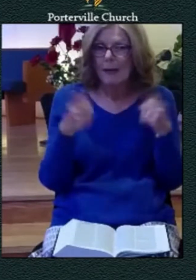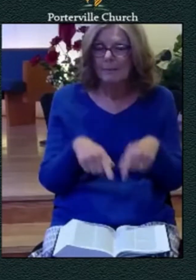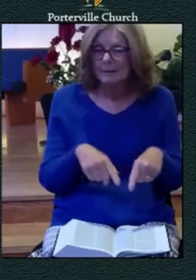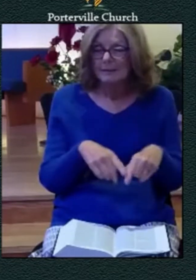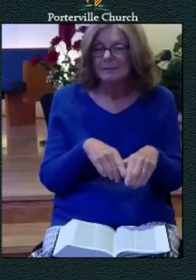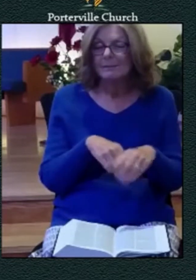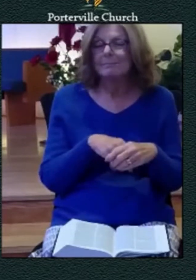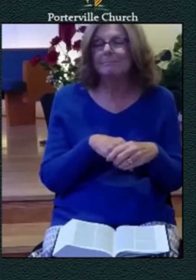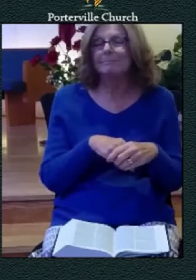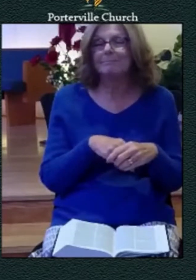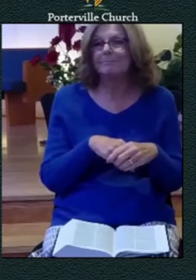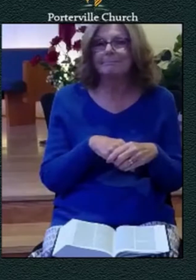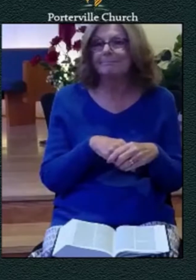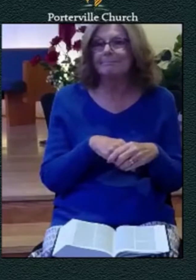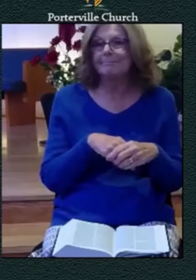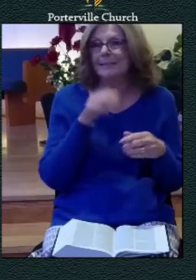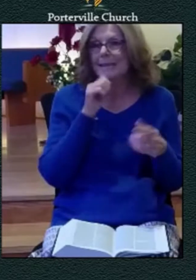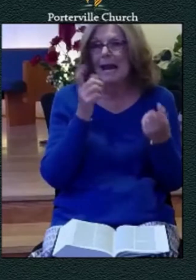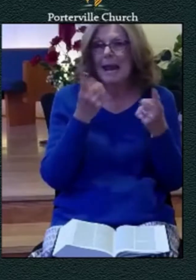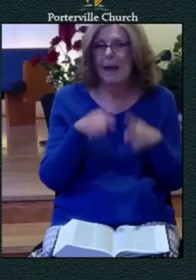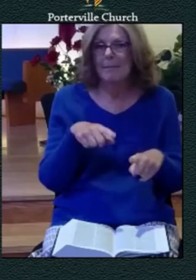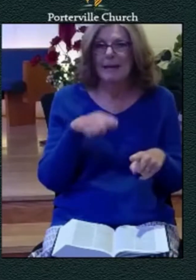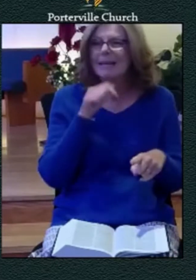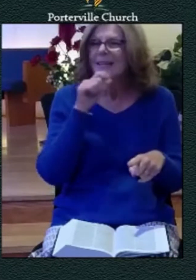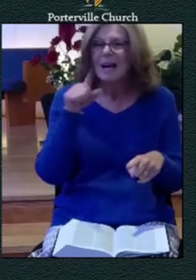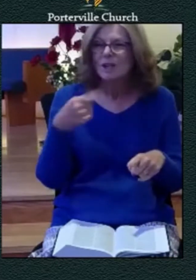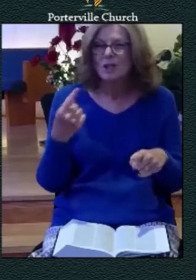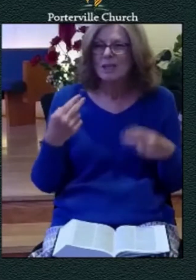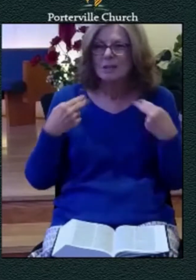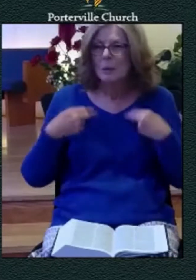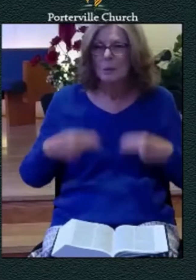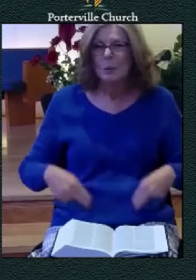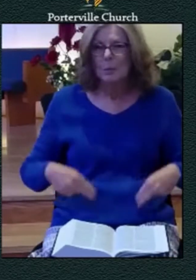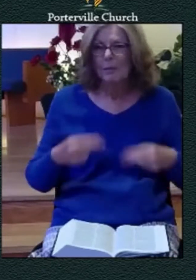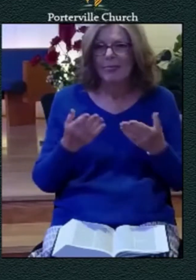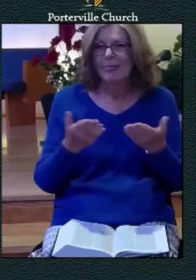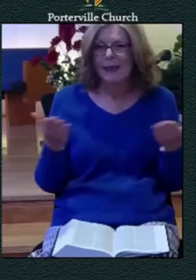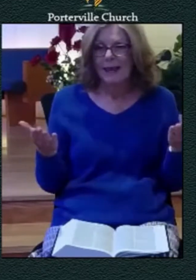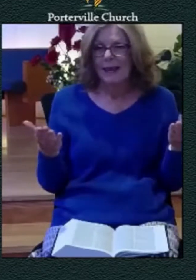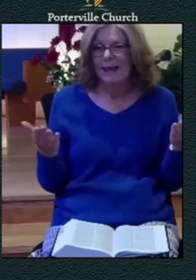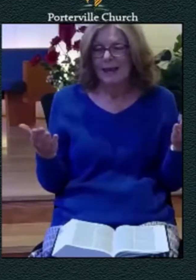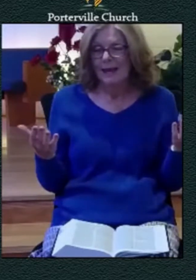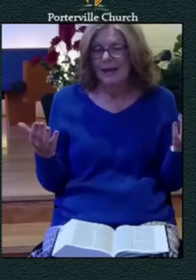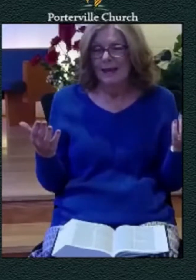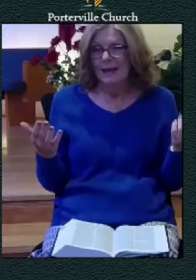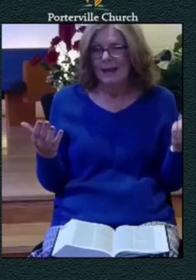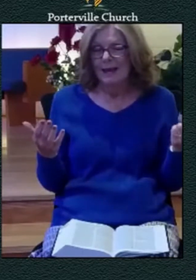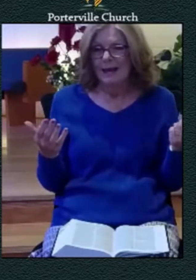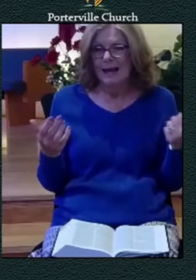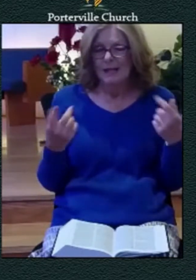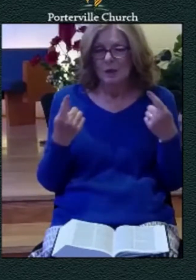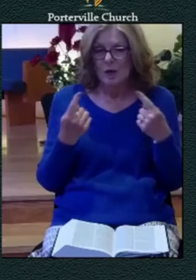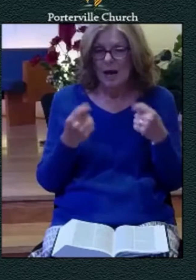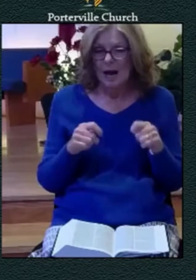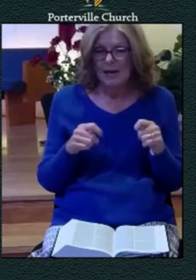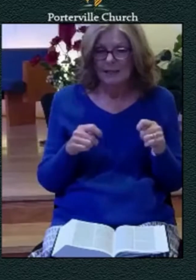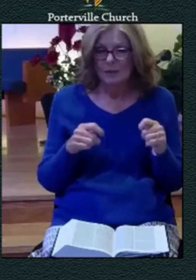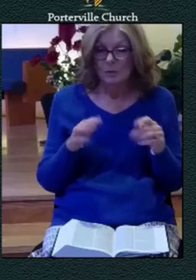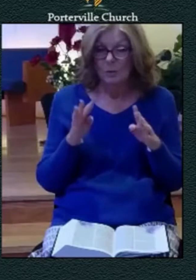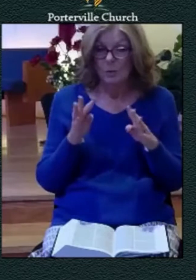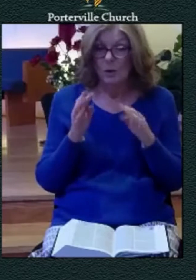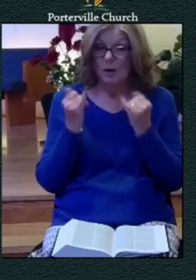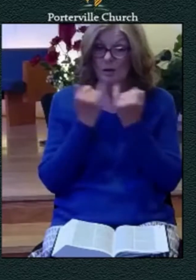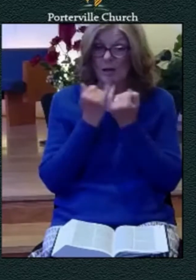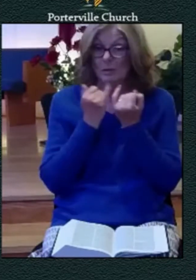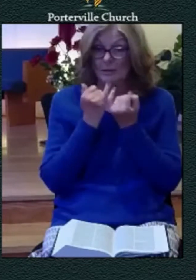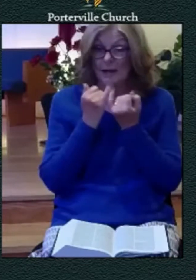this is not just a human thing that we do this movement through distress to the place of repose not just